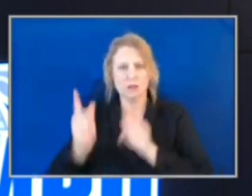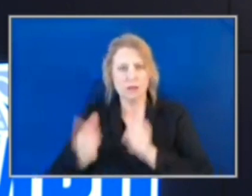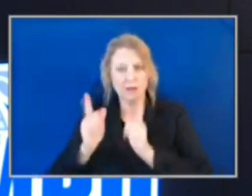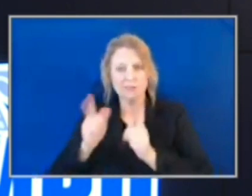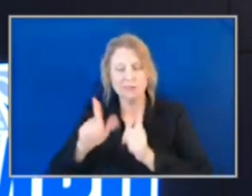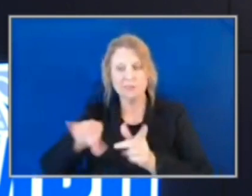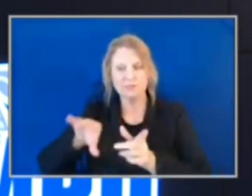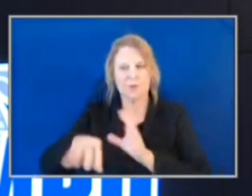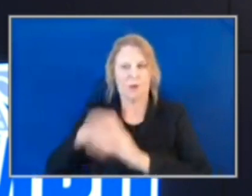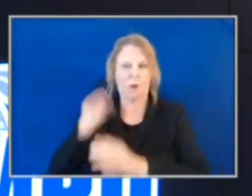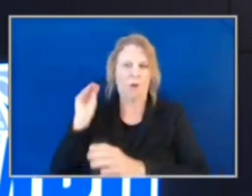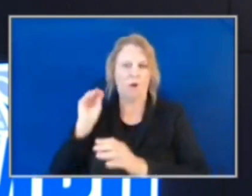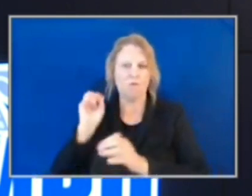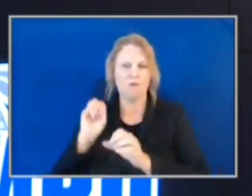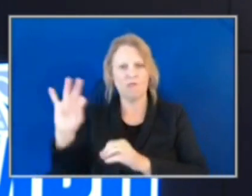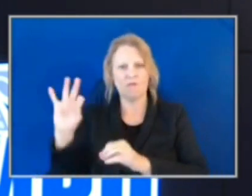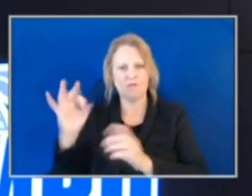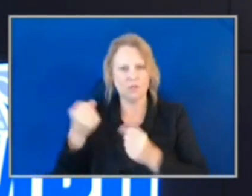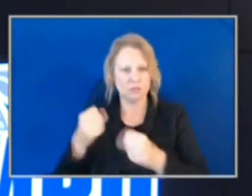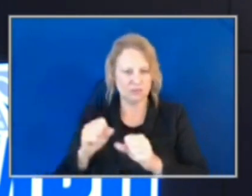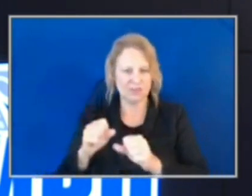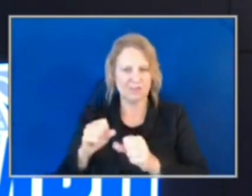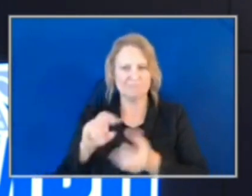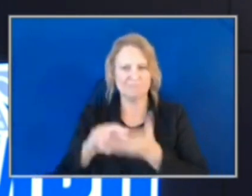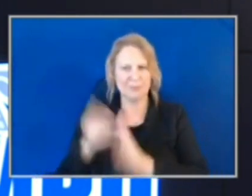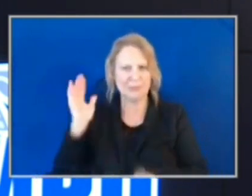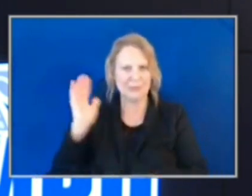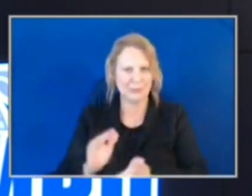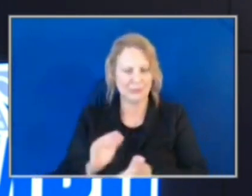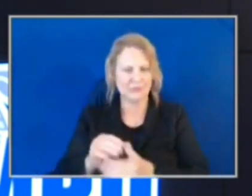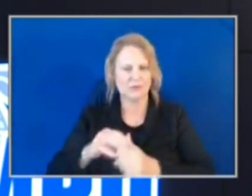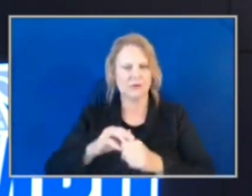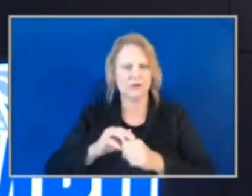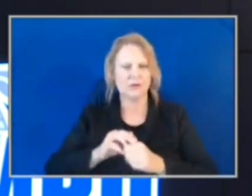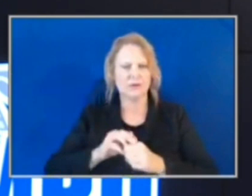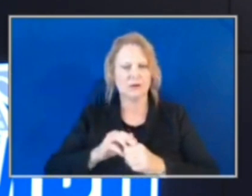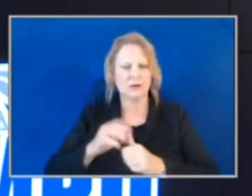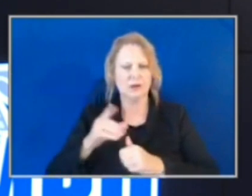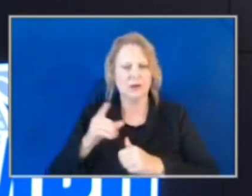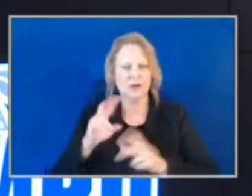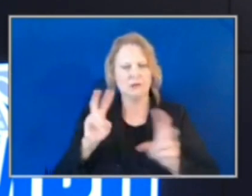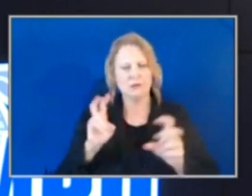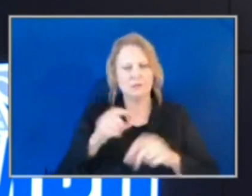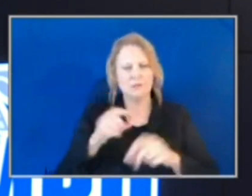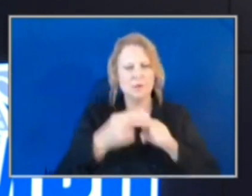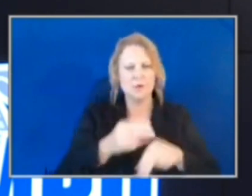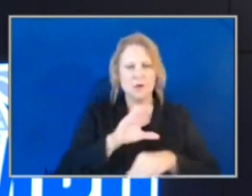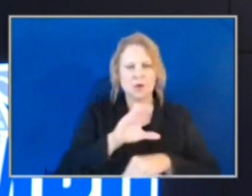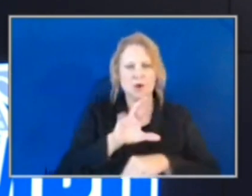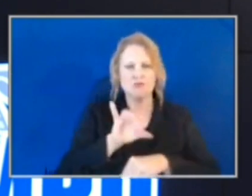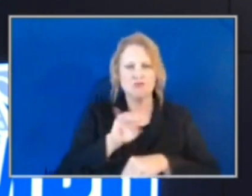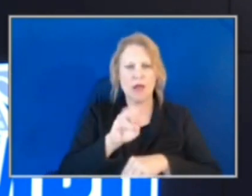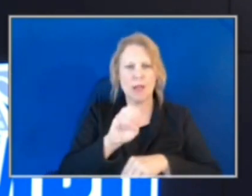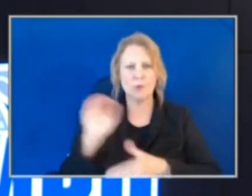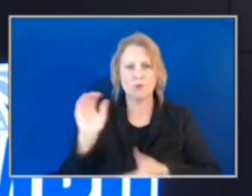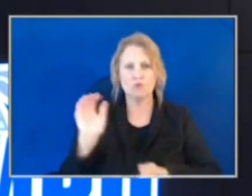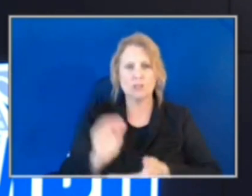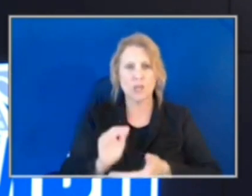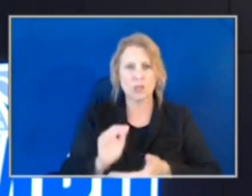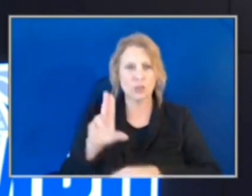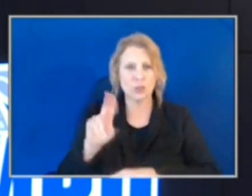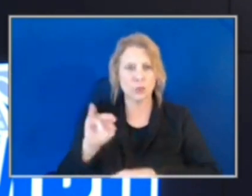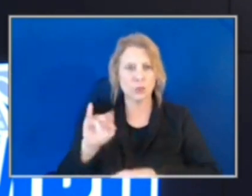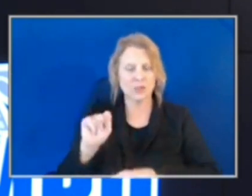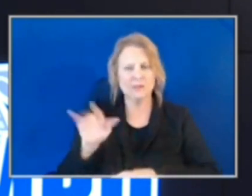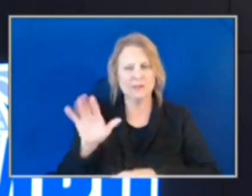highlight a particular unit that's spread within our patrol divisions called the crime reduction unit. Crime reduction units work every day to reduce violent